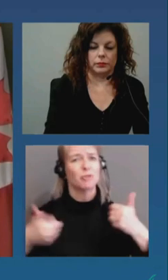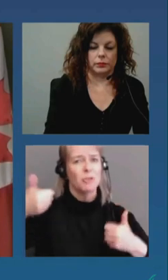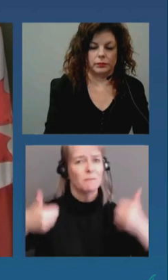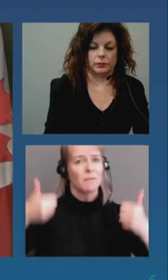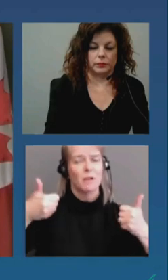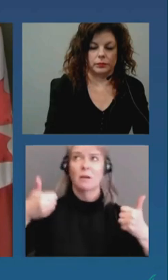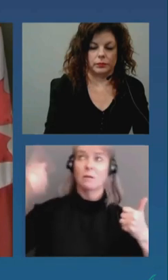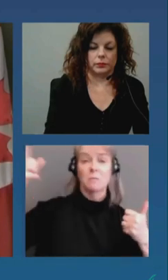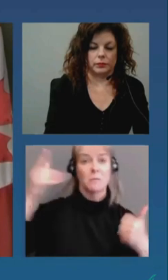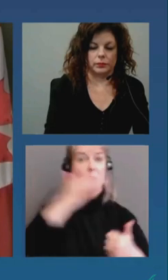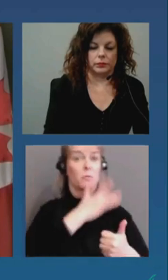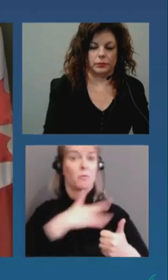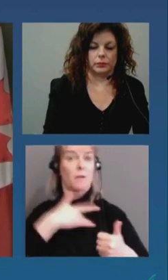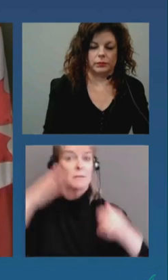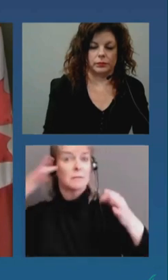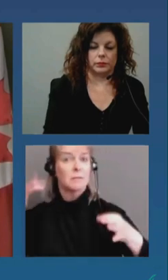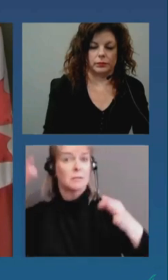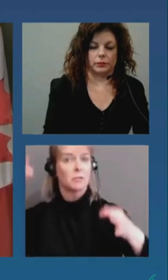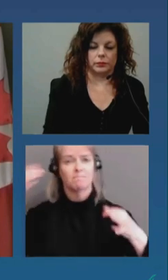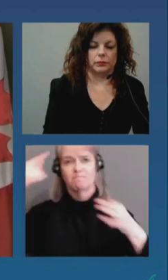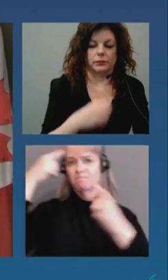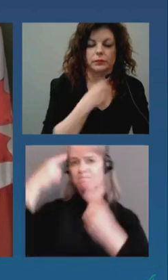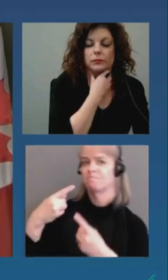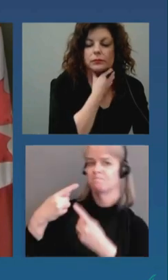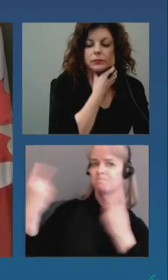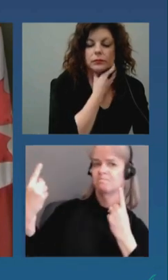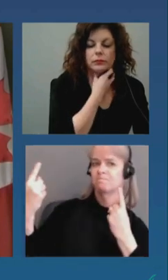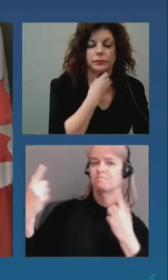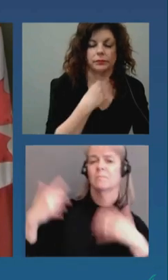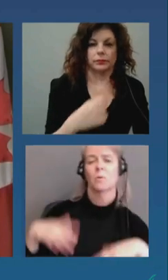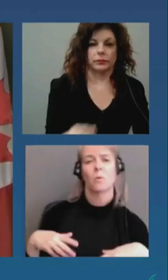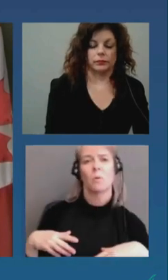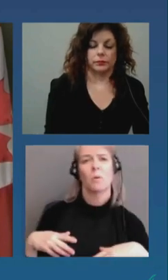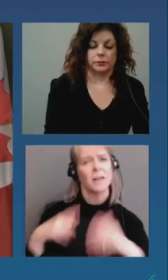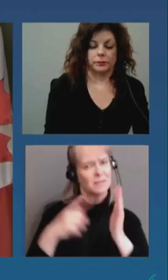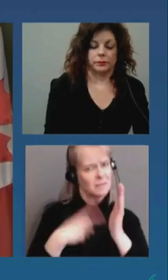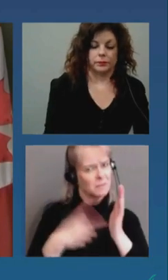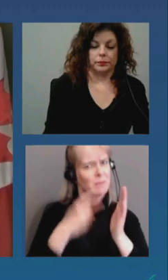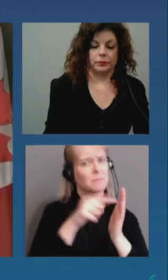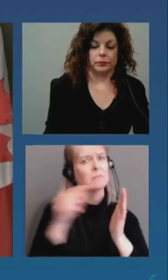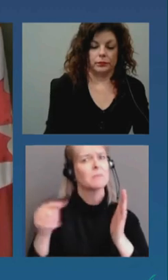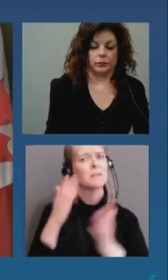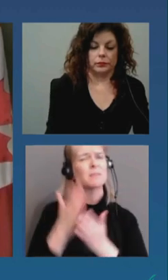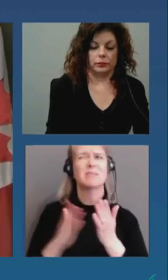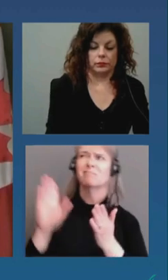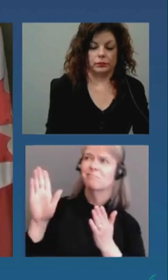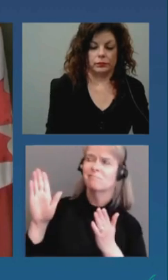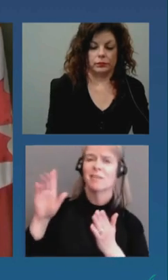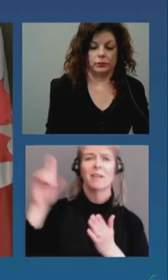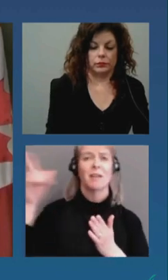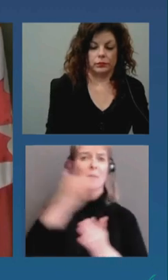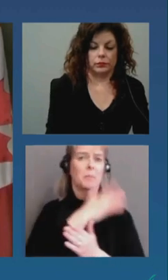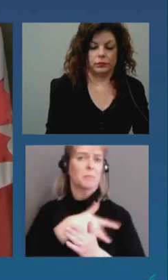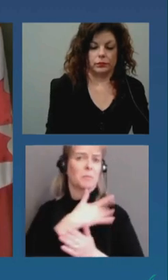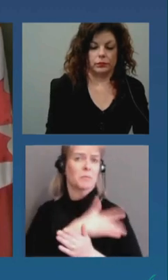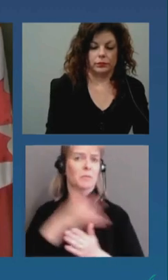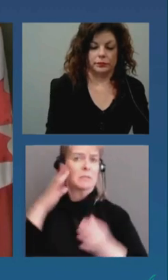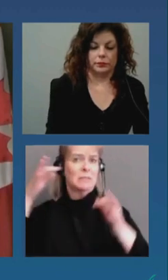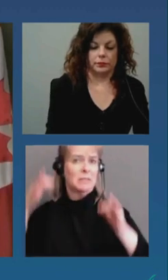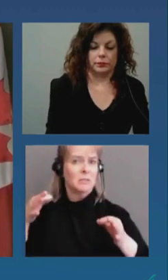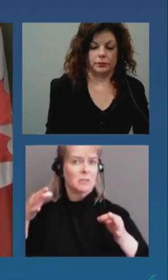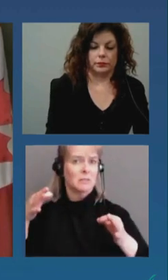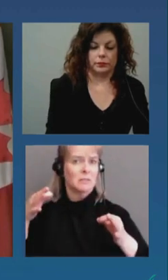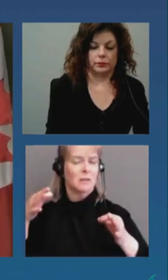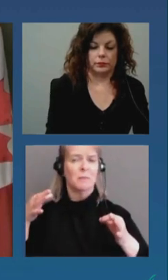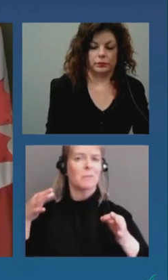we're not following the directions or have decided to opt out of the directions coming from queen's park and i'm wondering